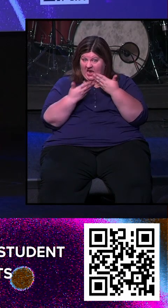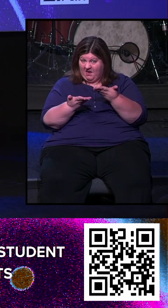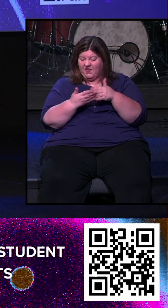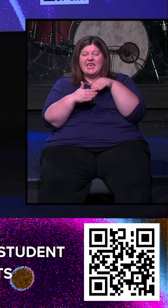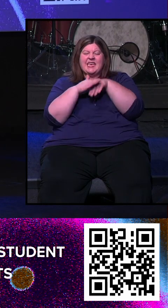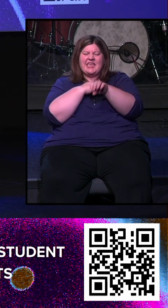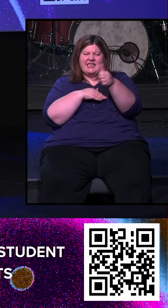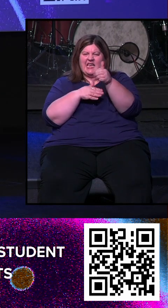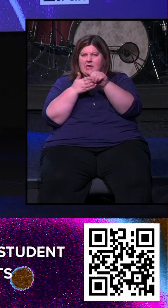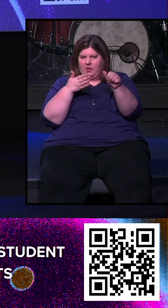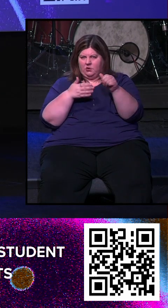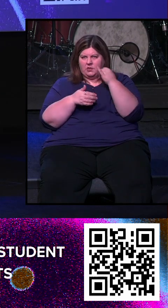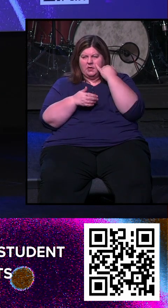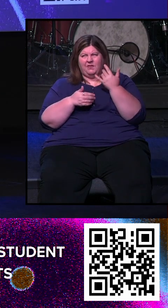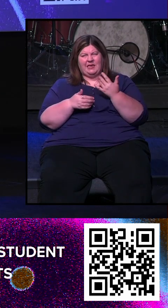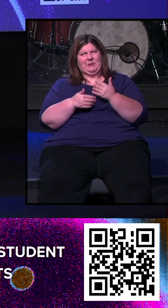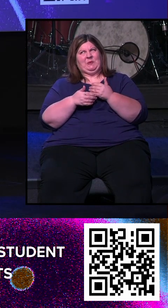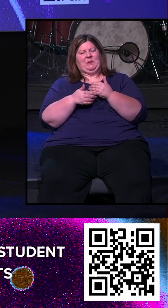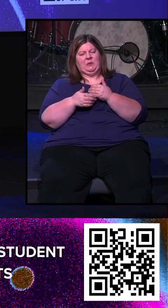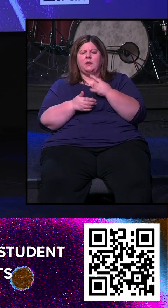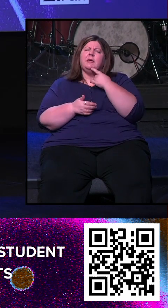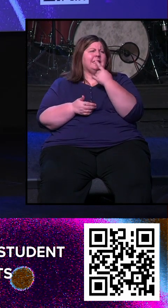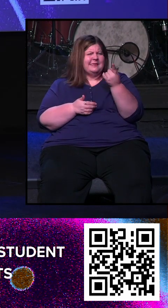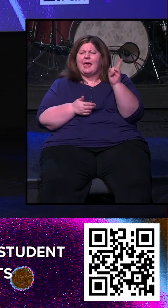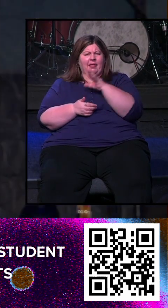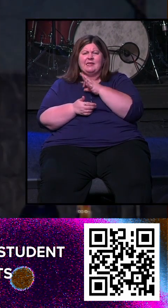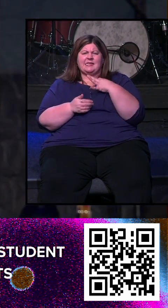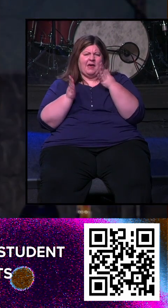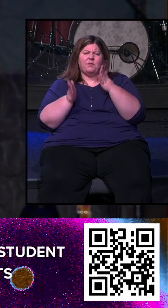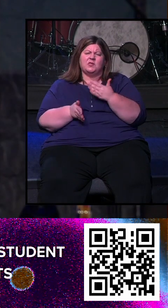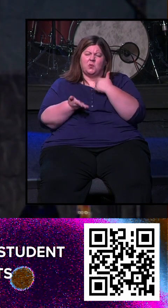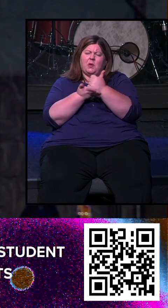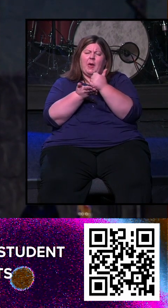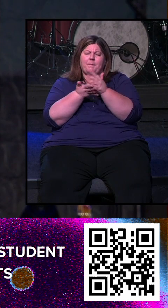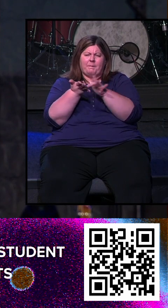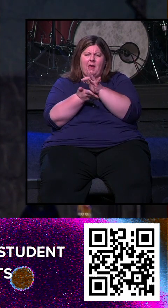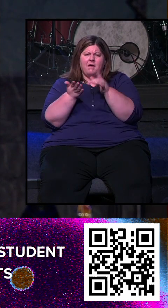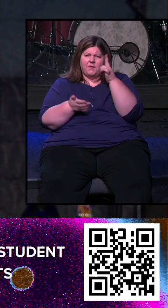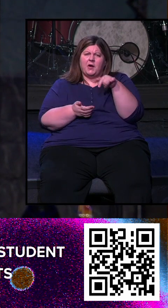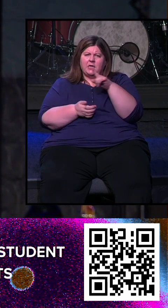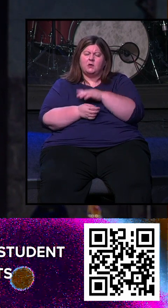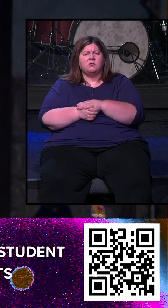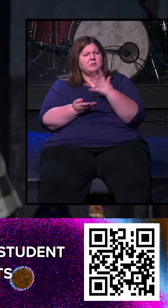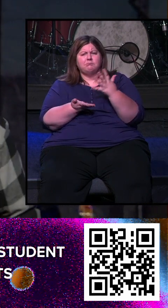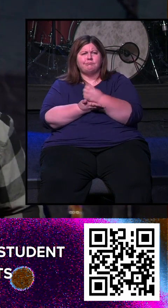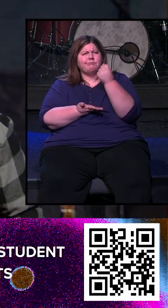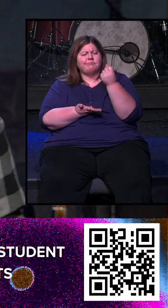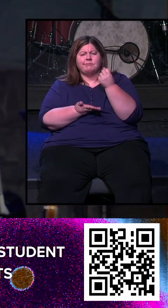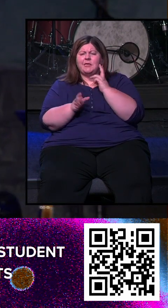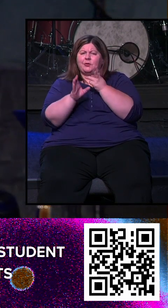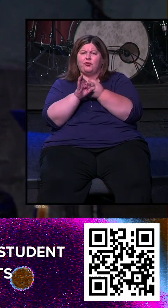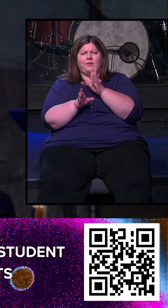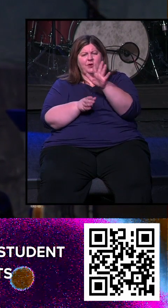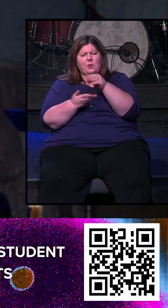per student. But if that's a barrier, just tell somebody. Tell anybody on our staff. We'll take care of cost for you. We just want this to be an opportunity for your